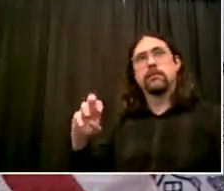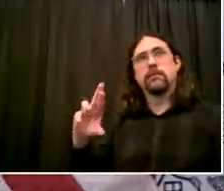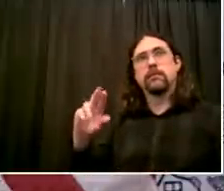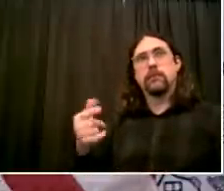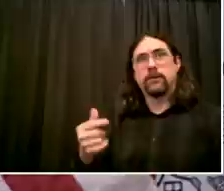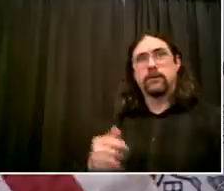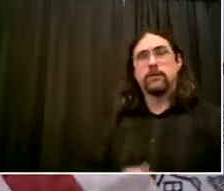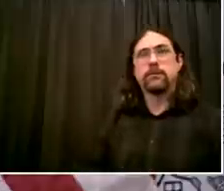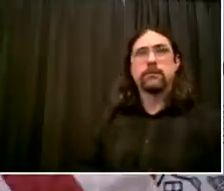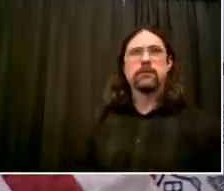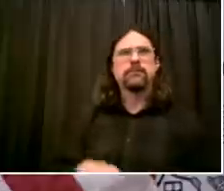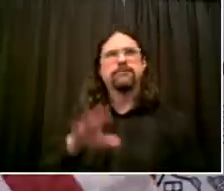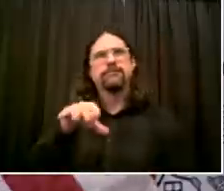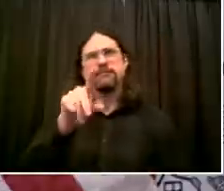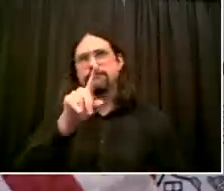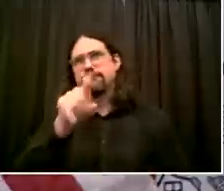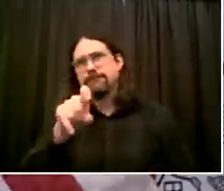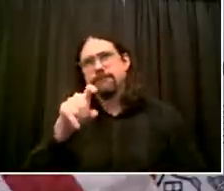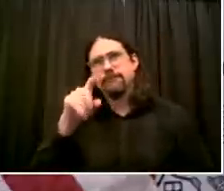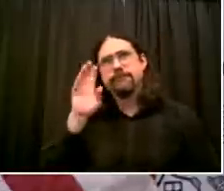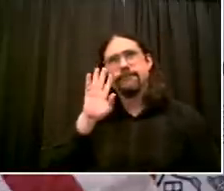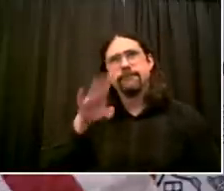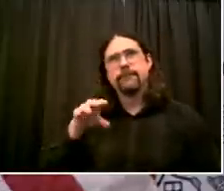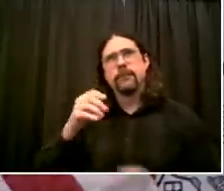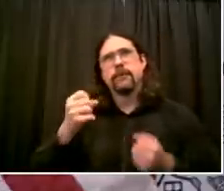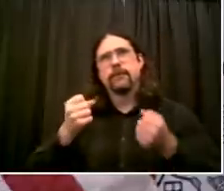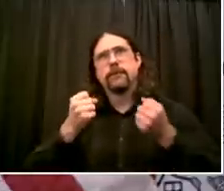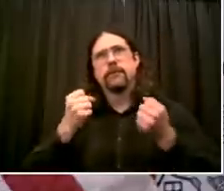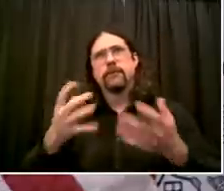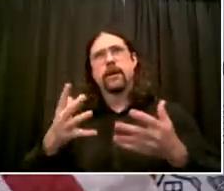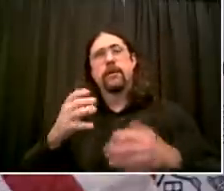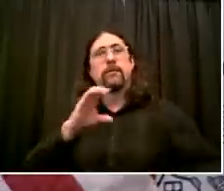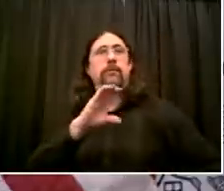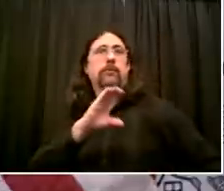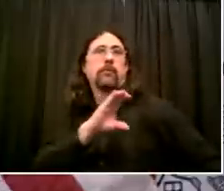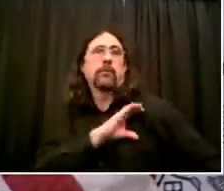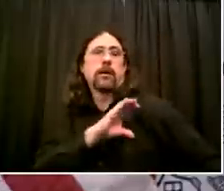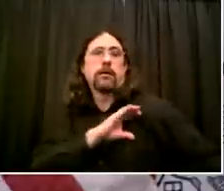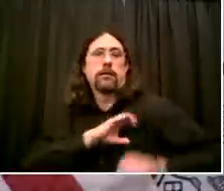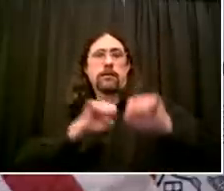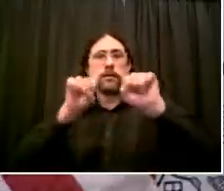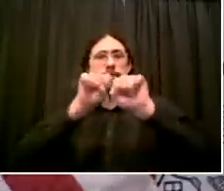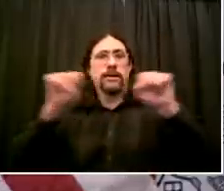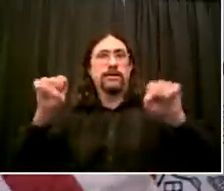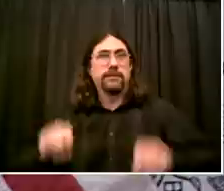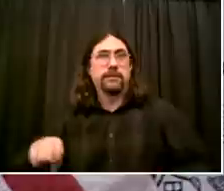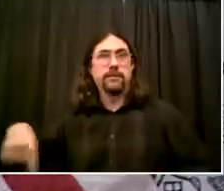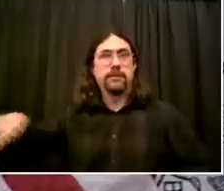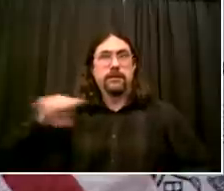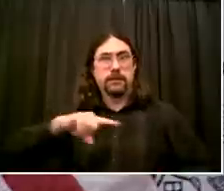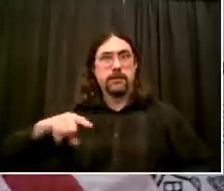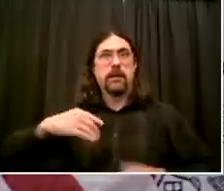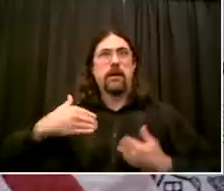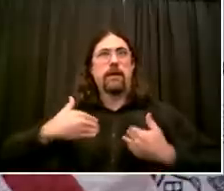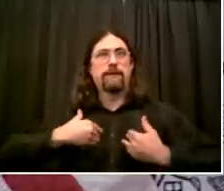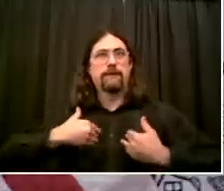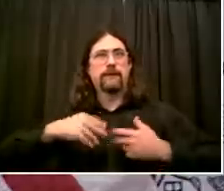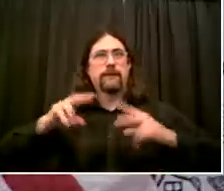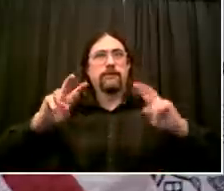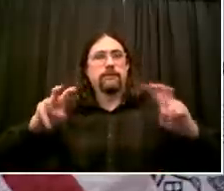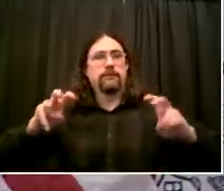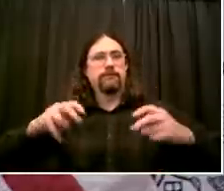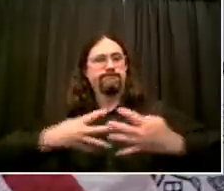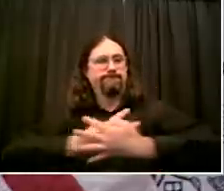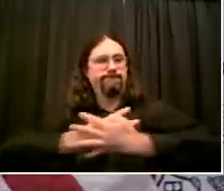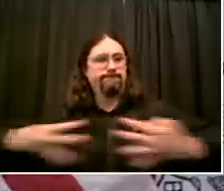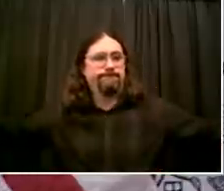if they don't have a proof of address that they live there. In other cases, the NYPD has taken over public sidewalks with their personal and police vehicles.